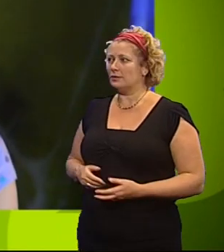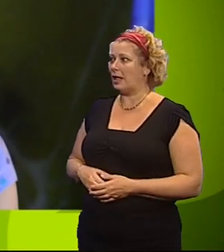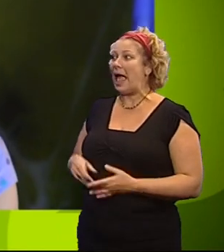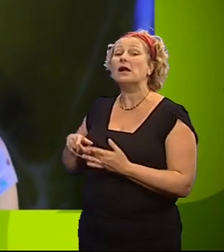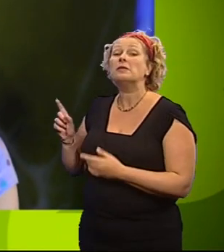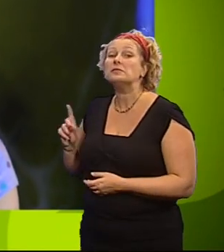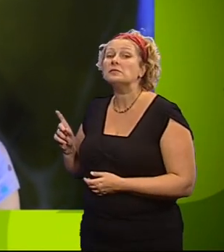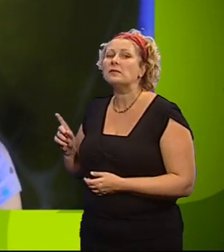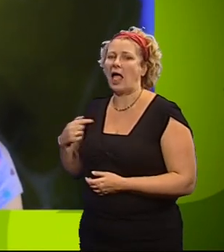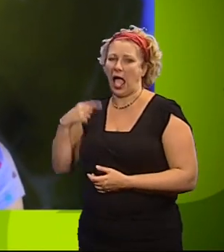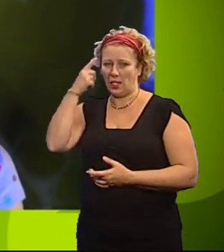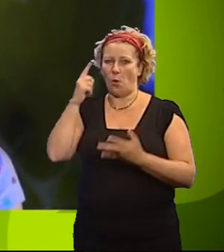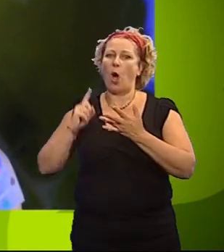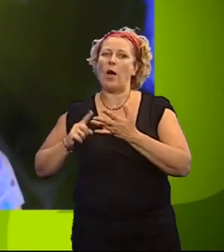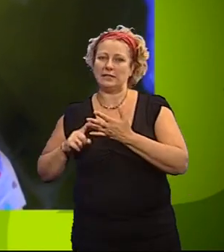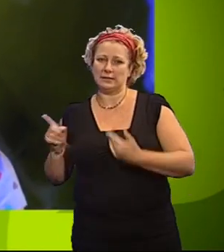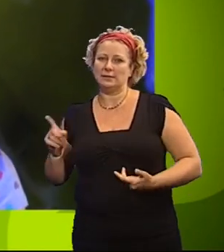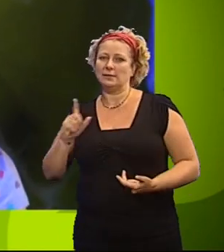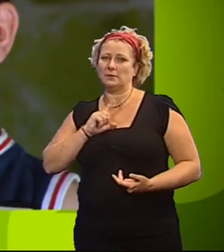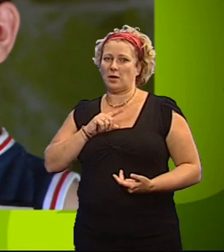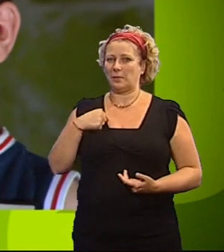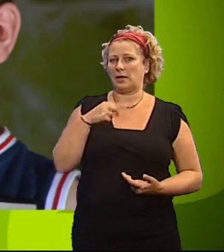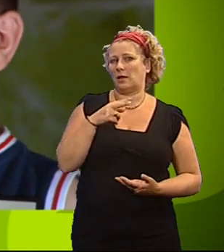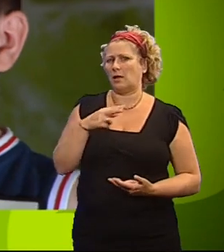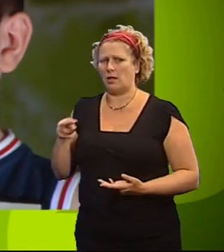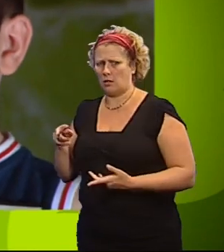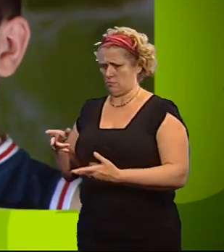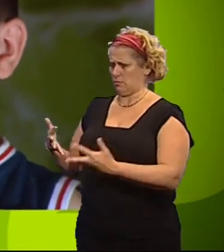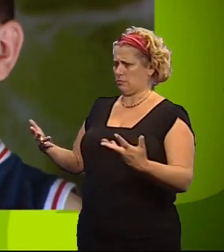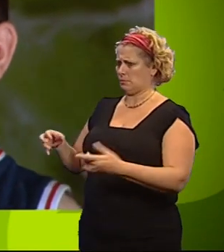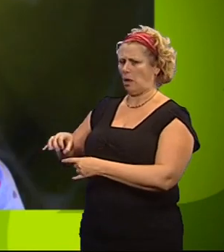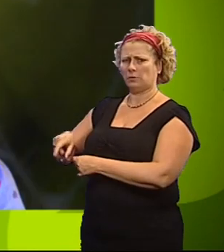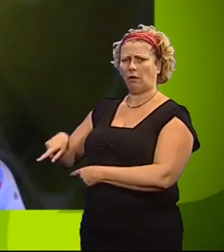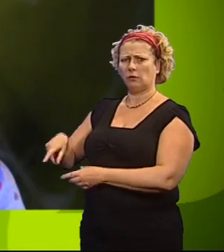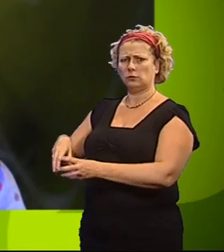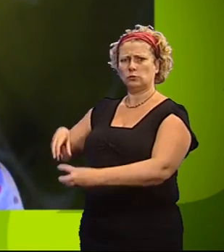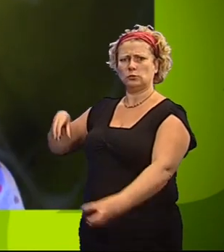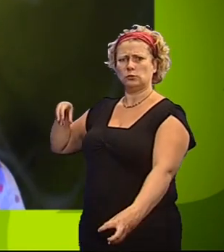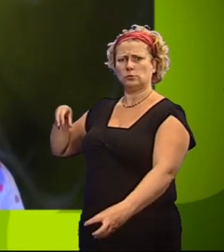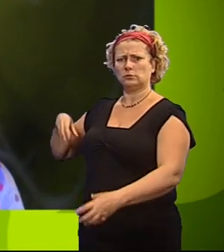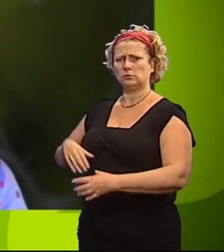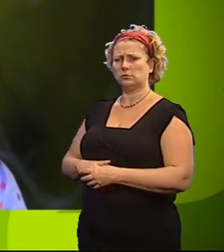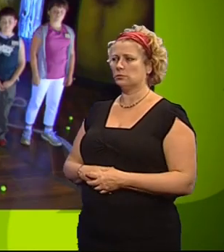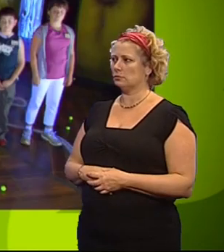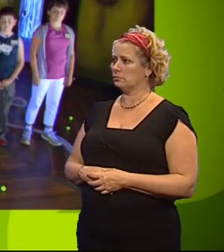Isabel. I think that it was a waste because I turned round and there was lots of spiders in his tube.